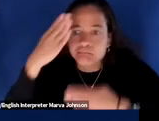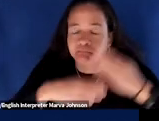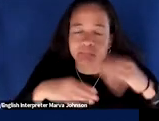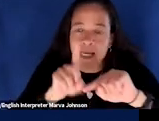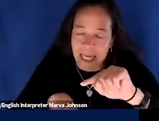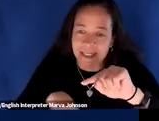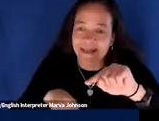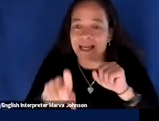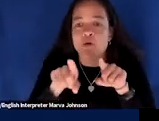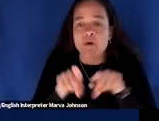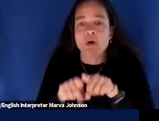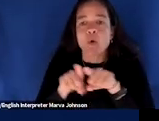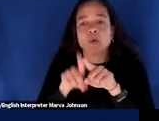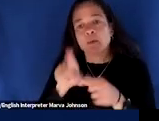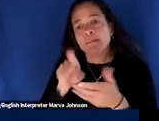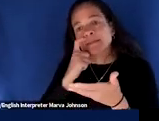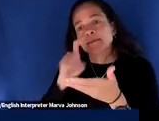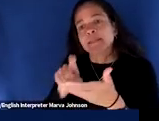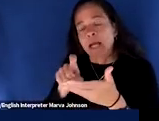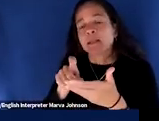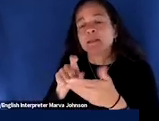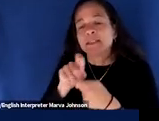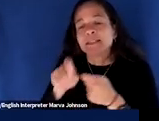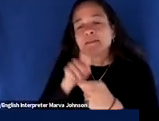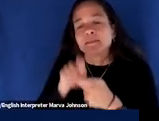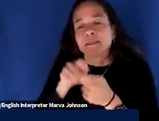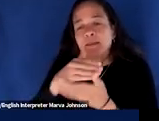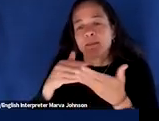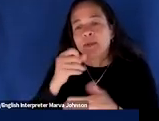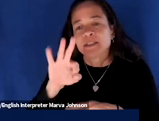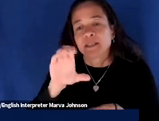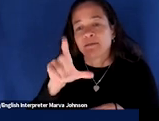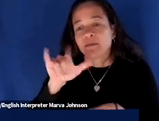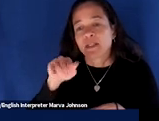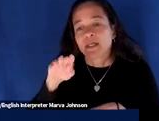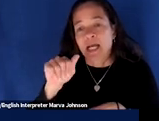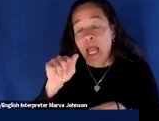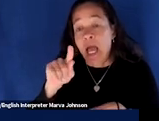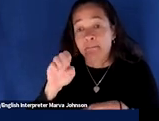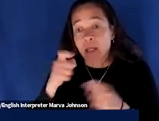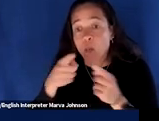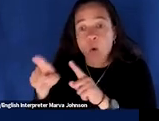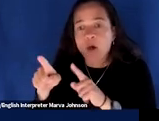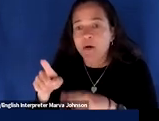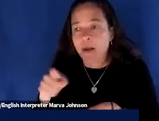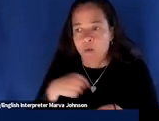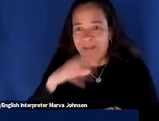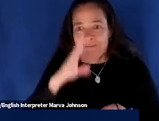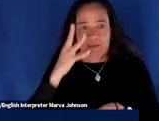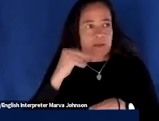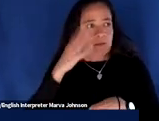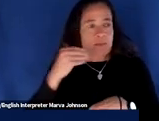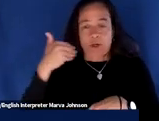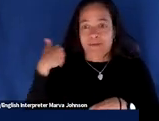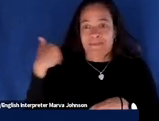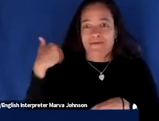particular features of the climate crisis are not features that we have encountered before although i will say